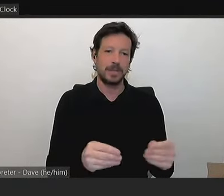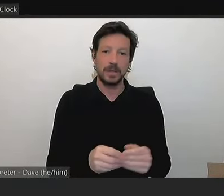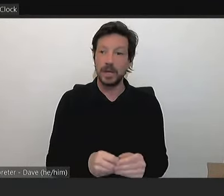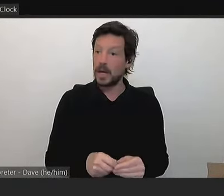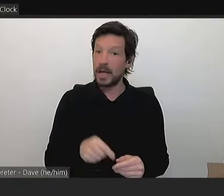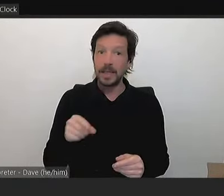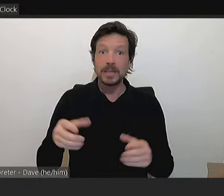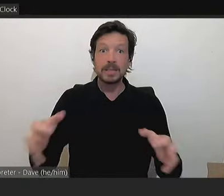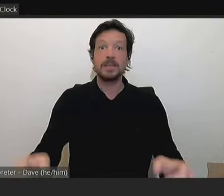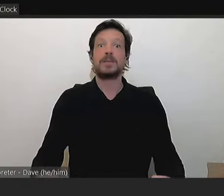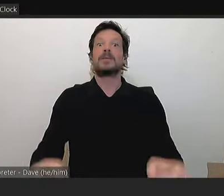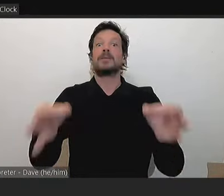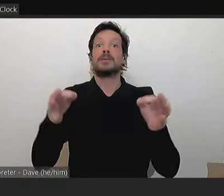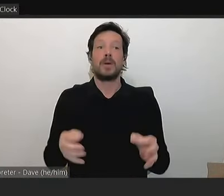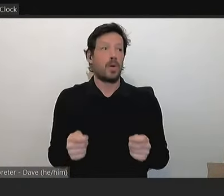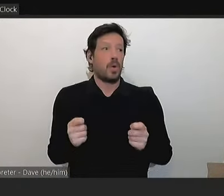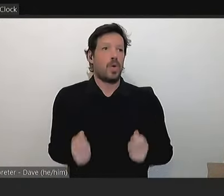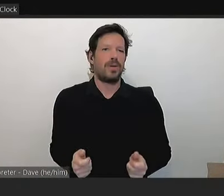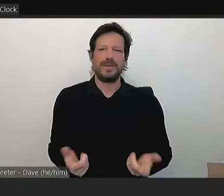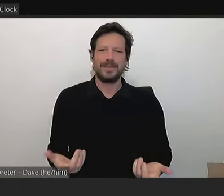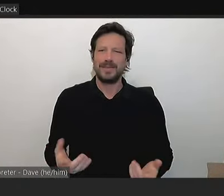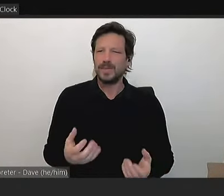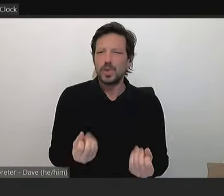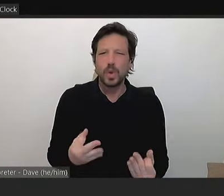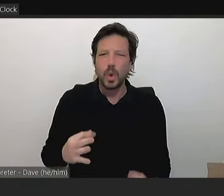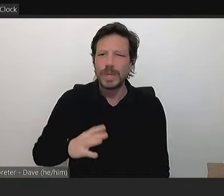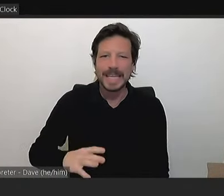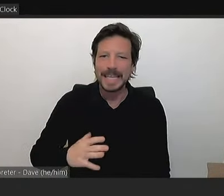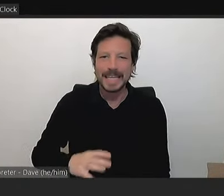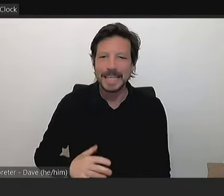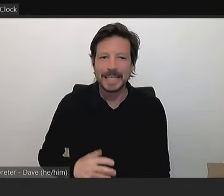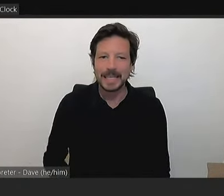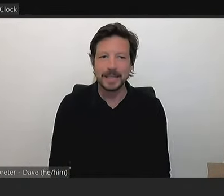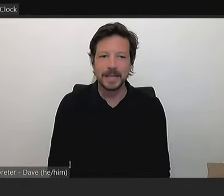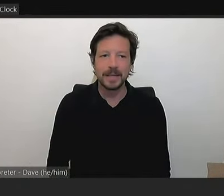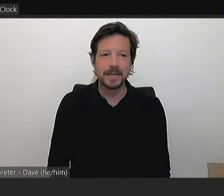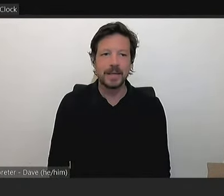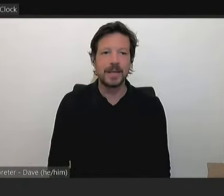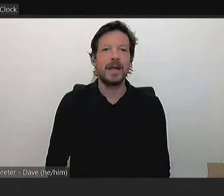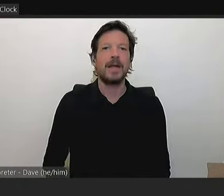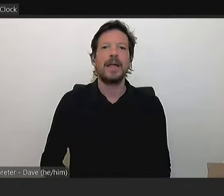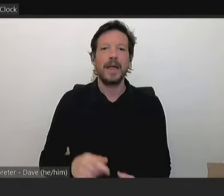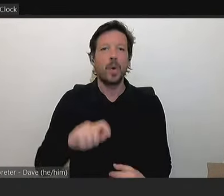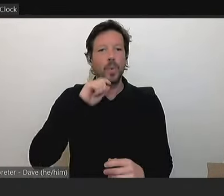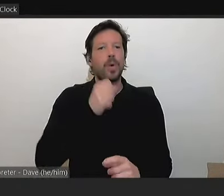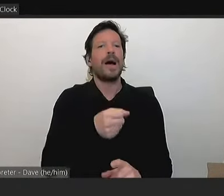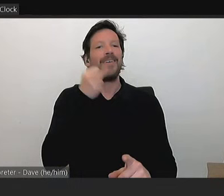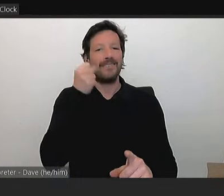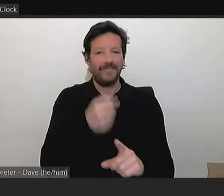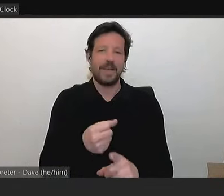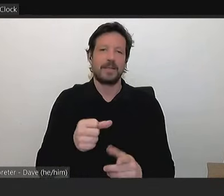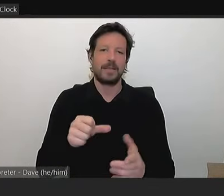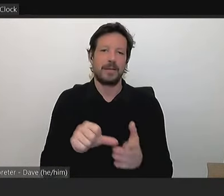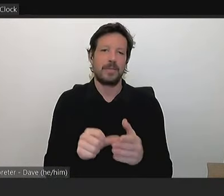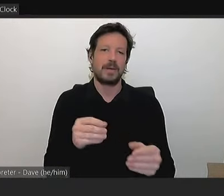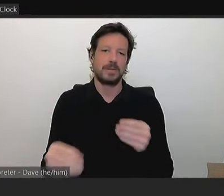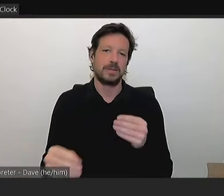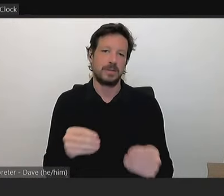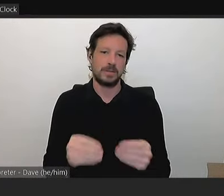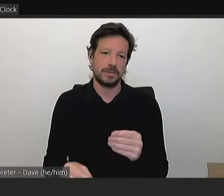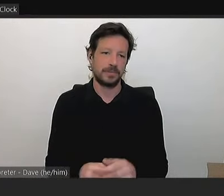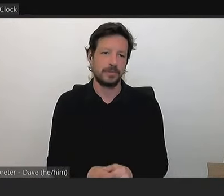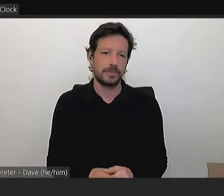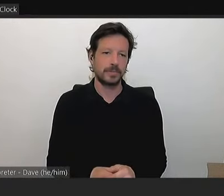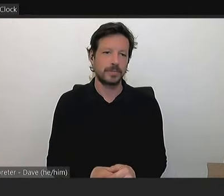now. And as I said, it actually does have budget implications. is not a net neutral decision,